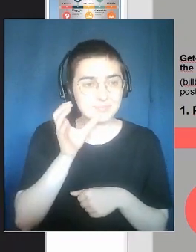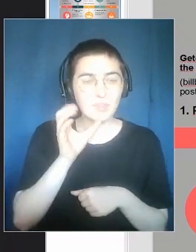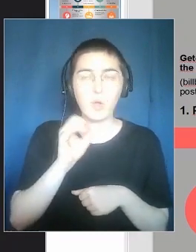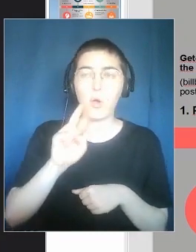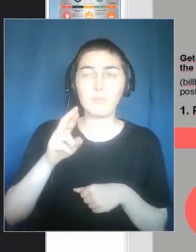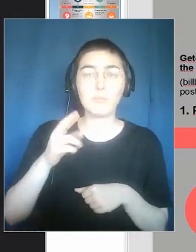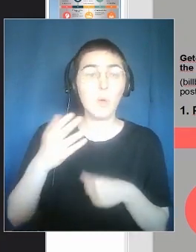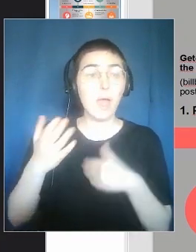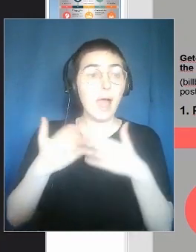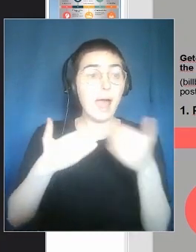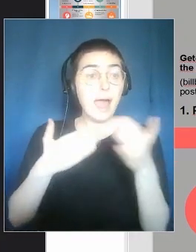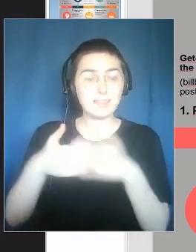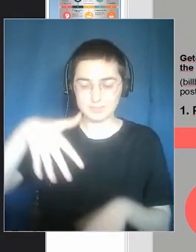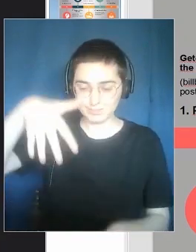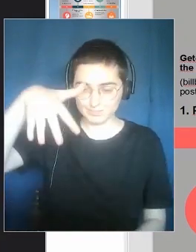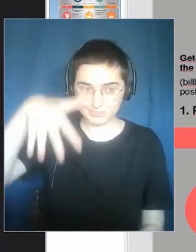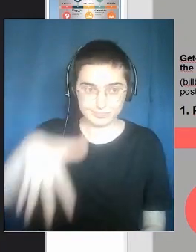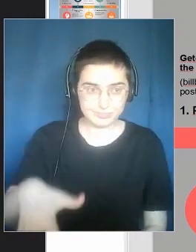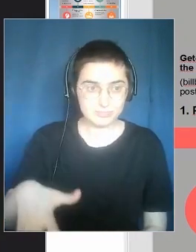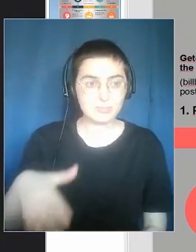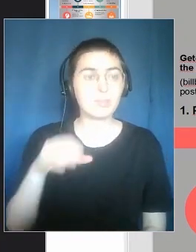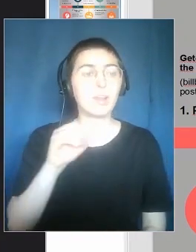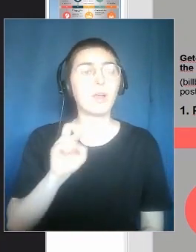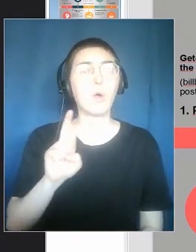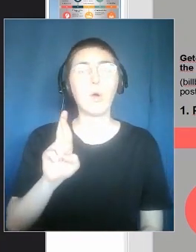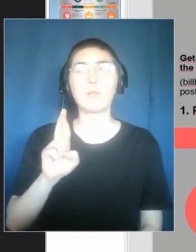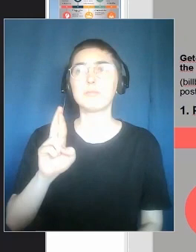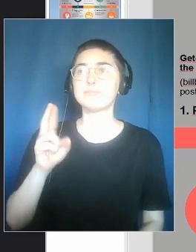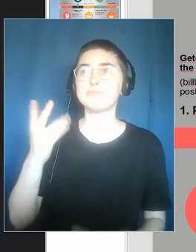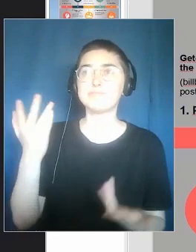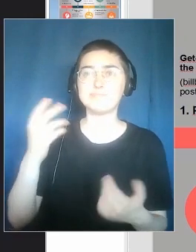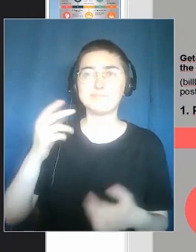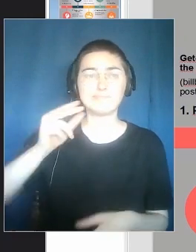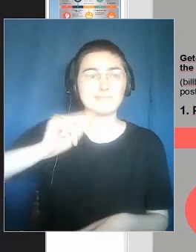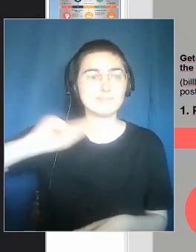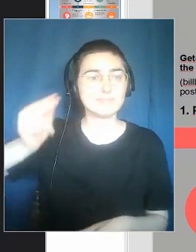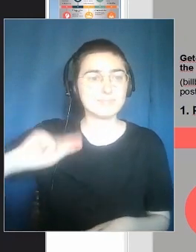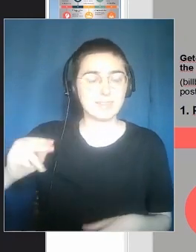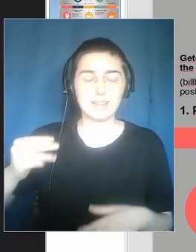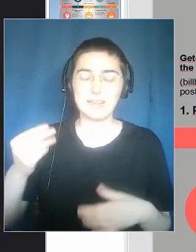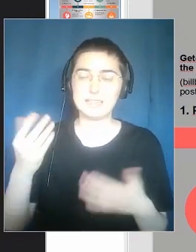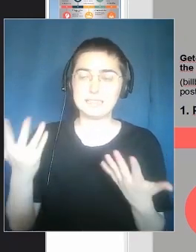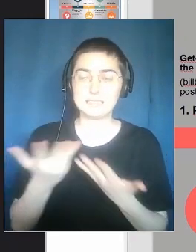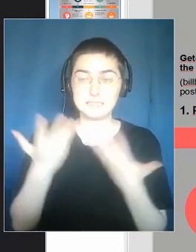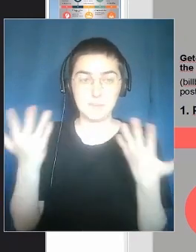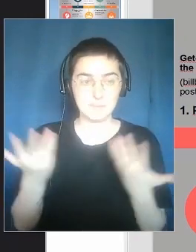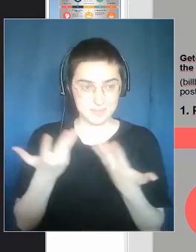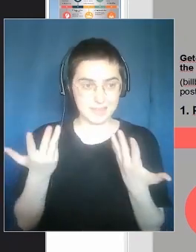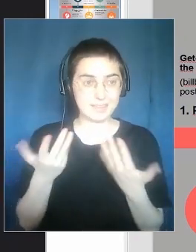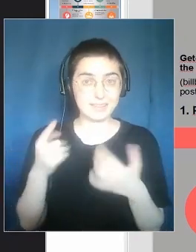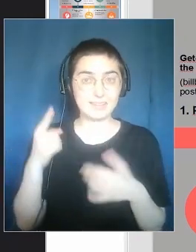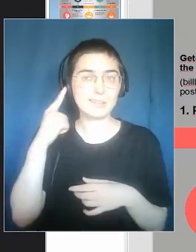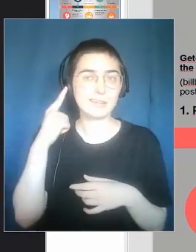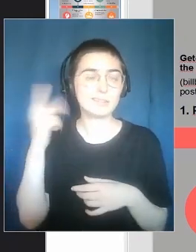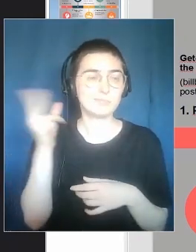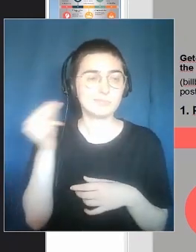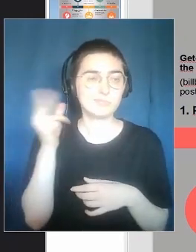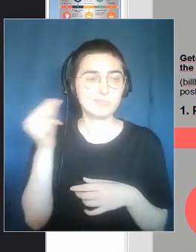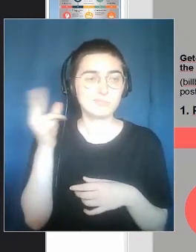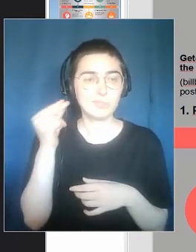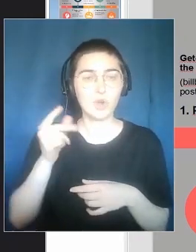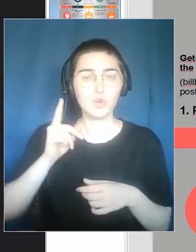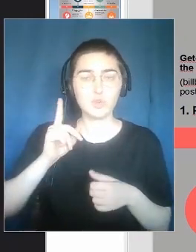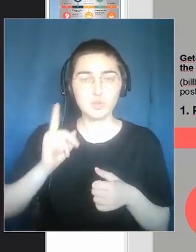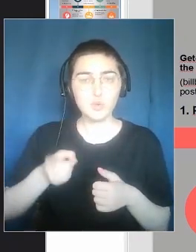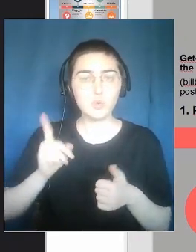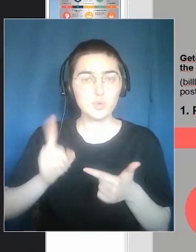their hands in the river, to leave a trace with a